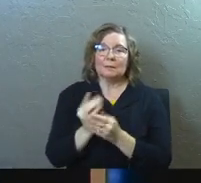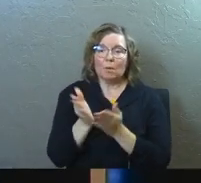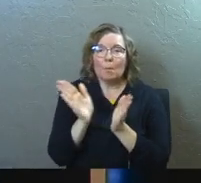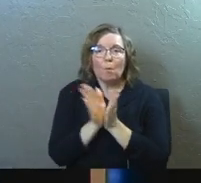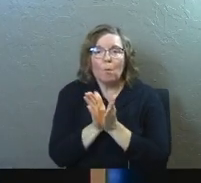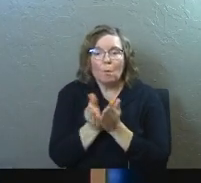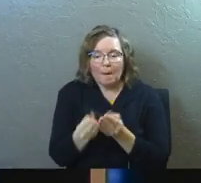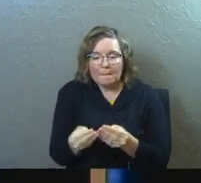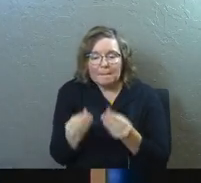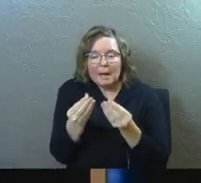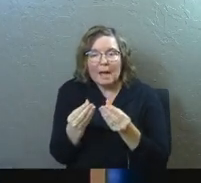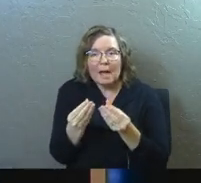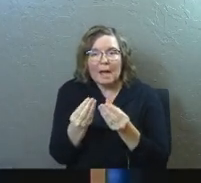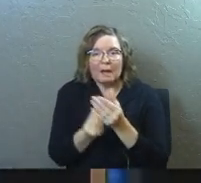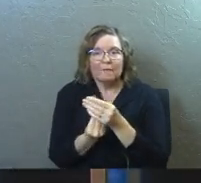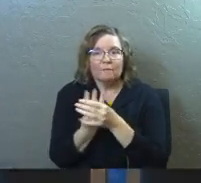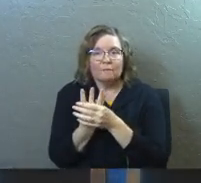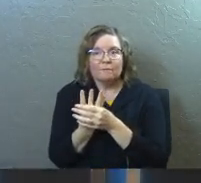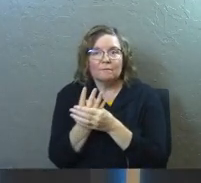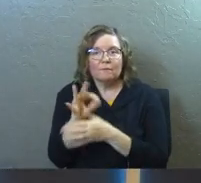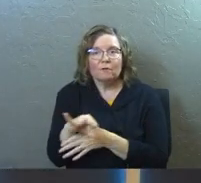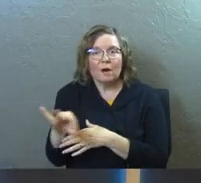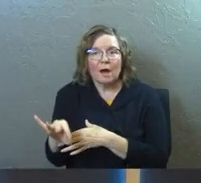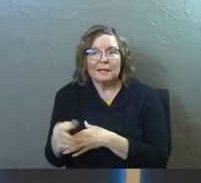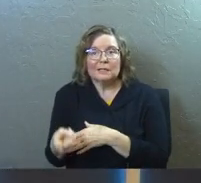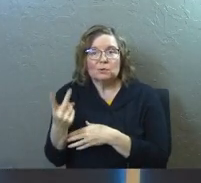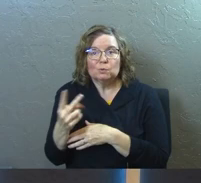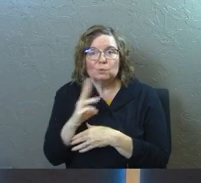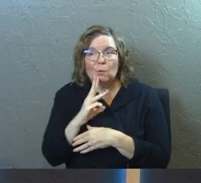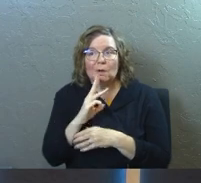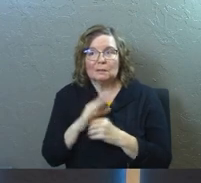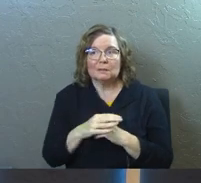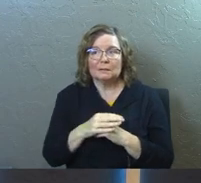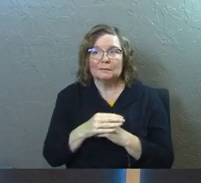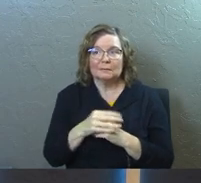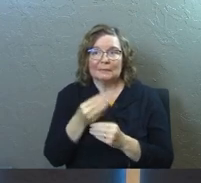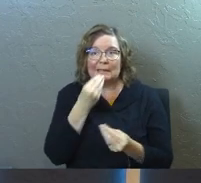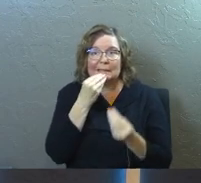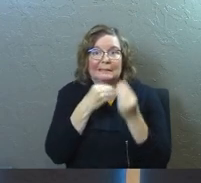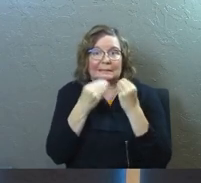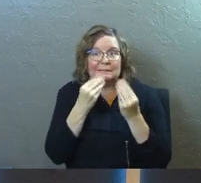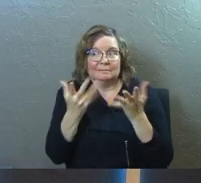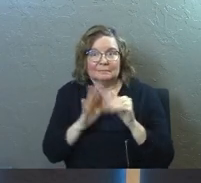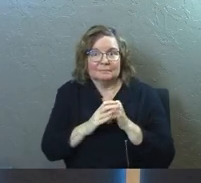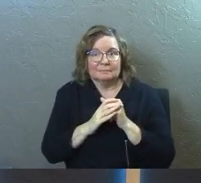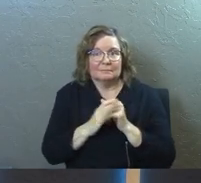fries, two waters. Eat the fries.